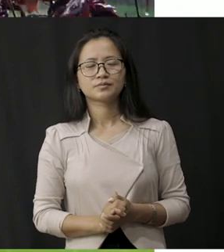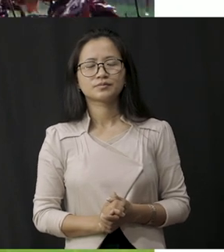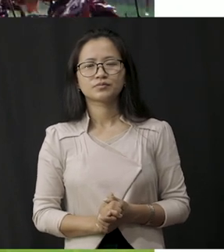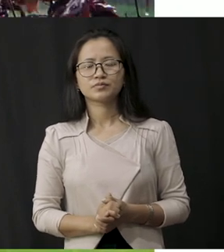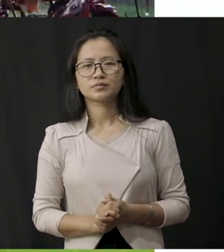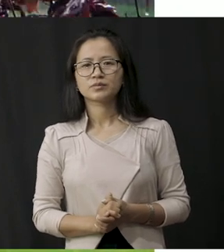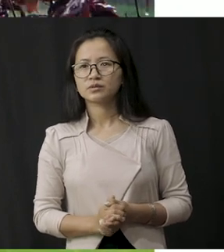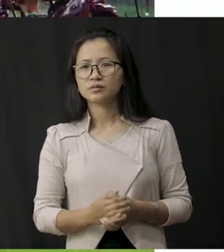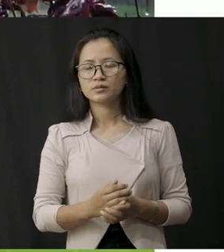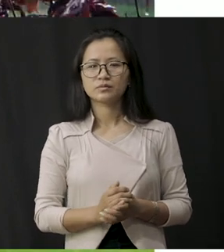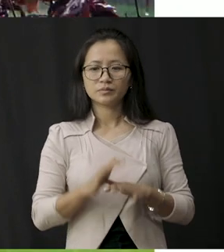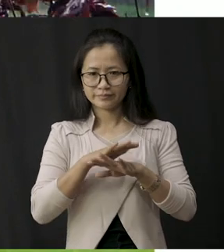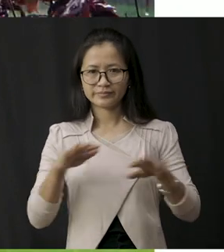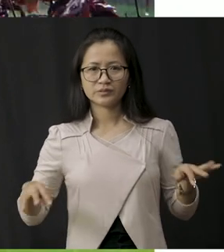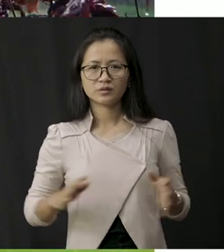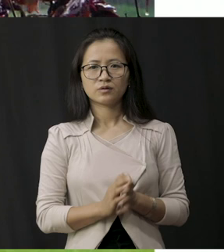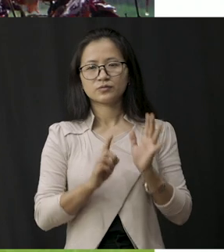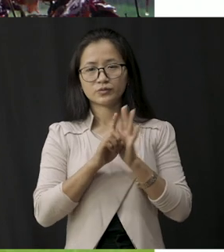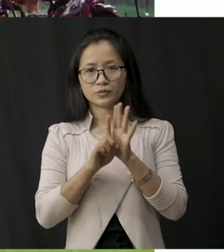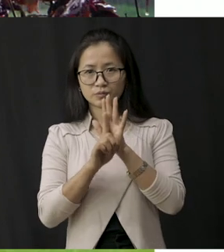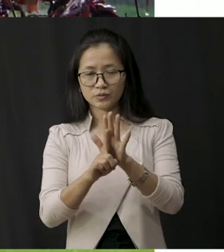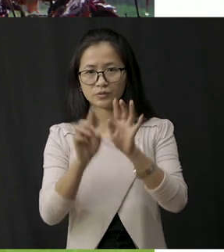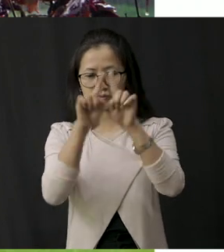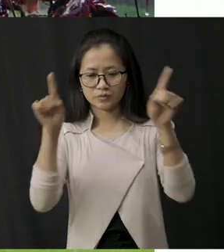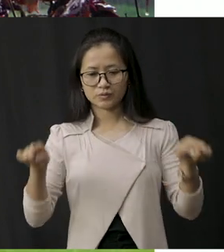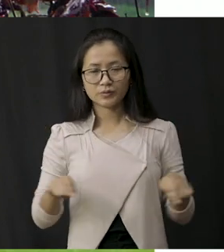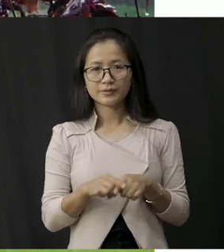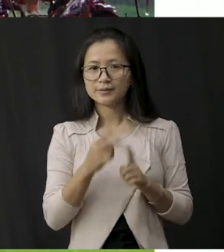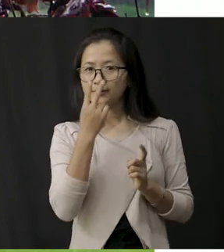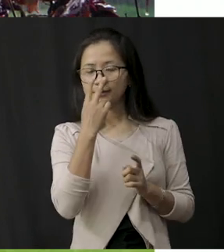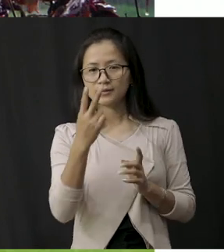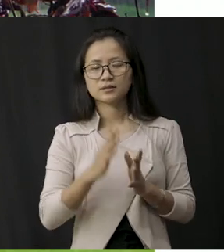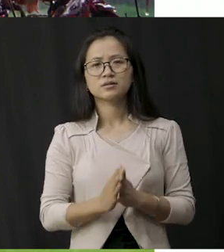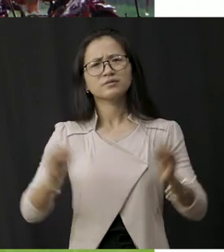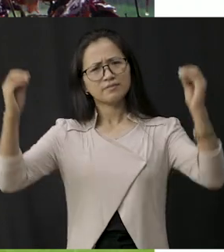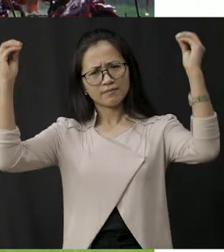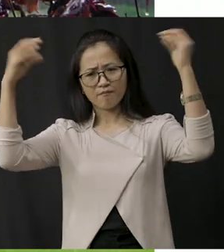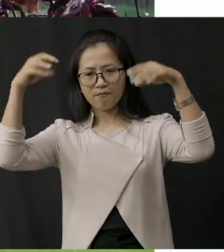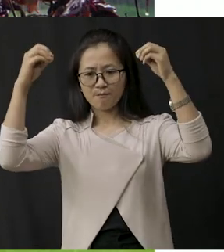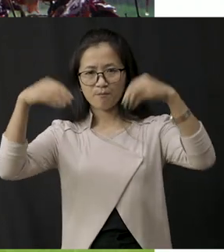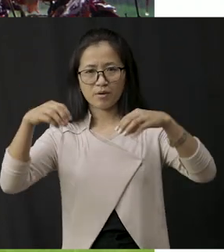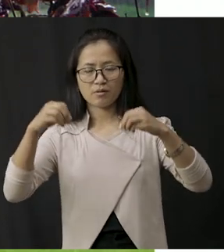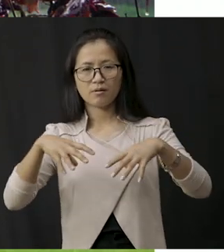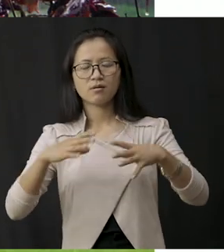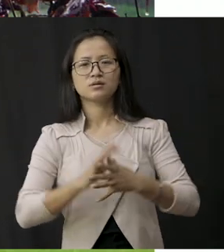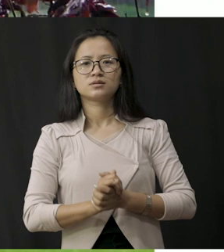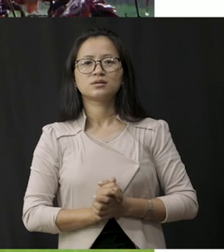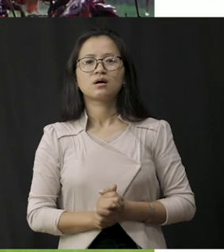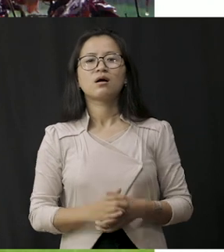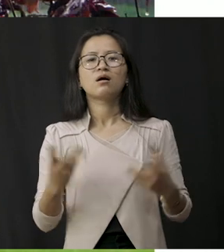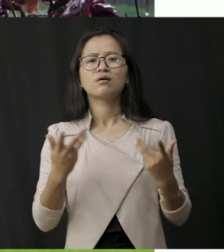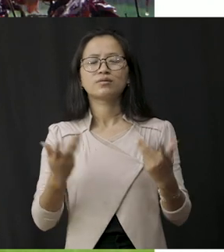okay so students from the picture we can see that it is raining so